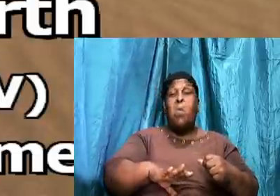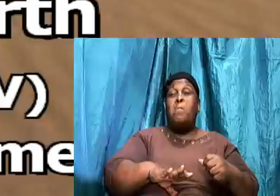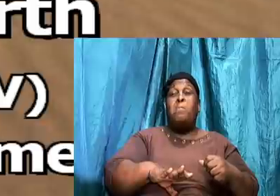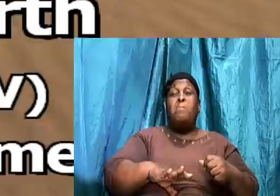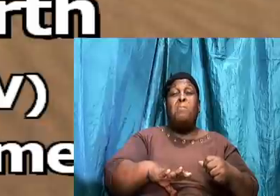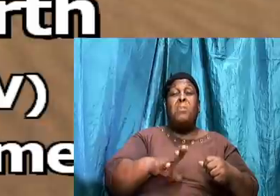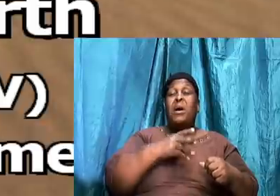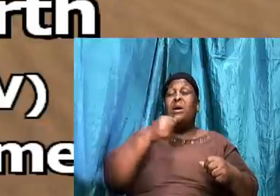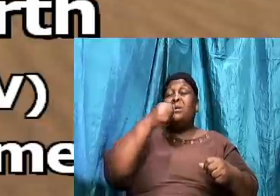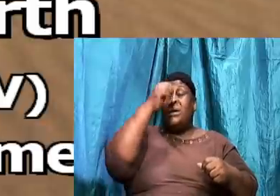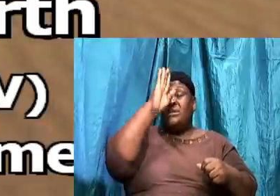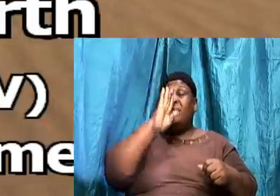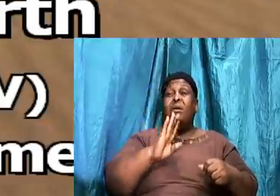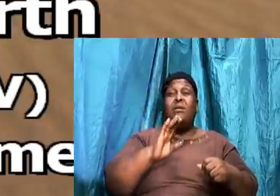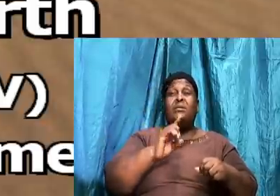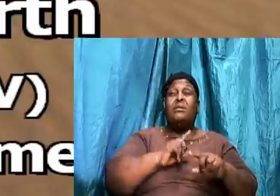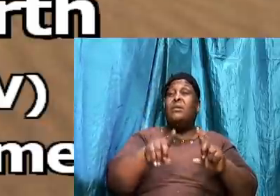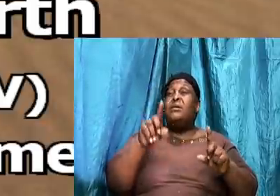God that is tempting him.